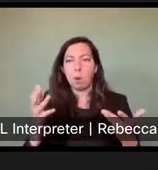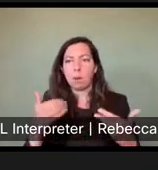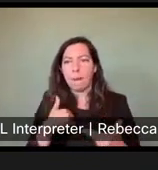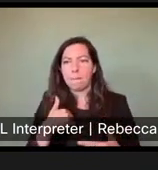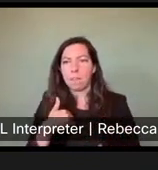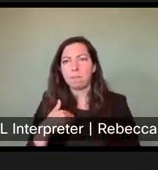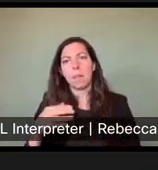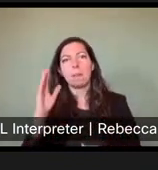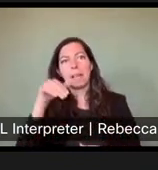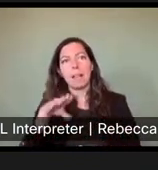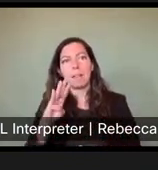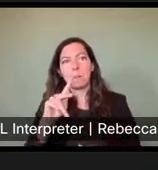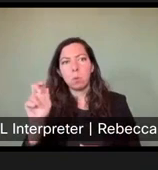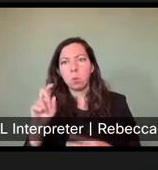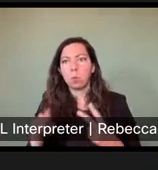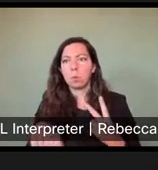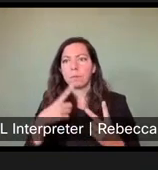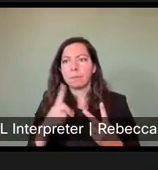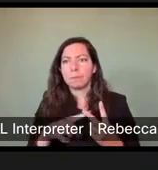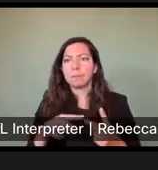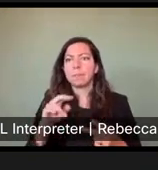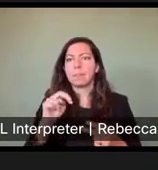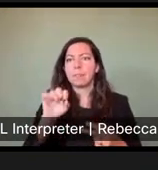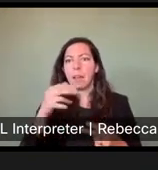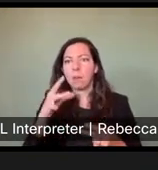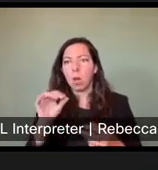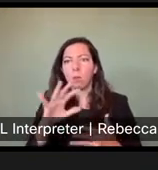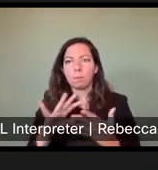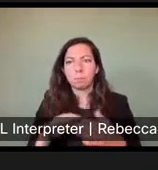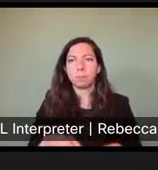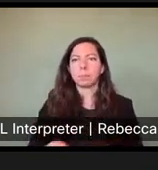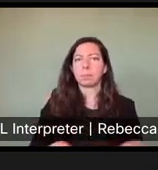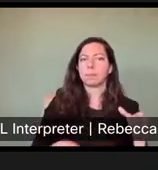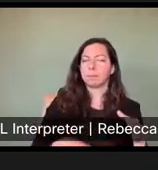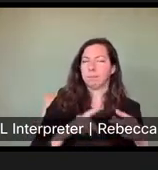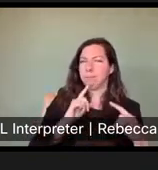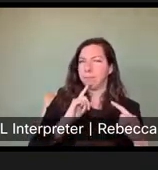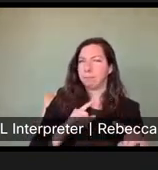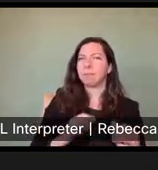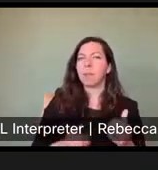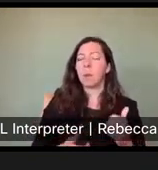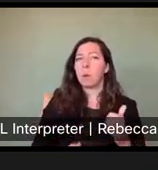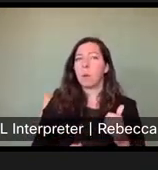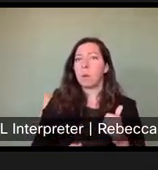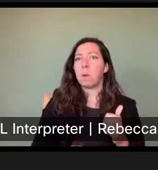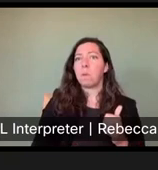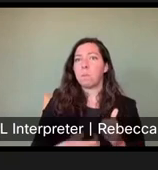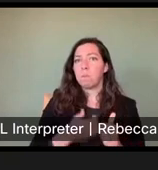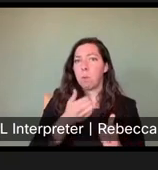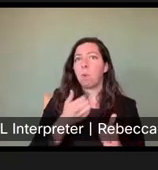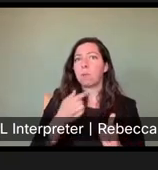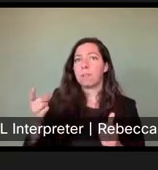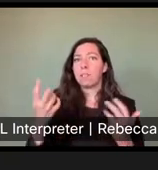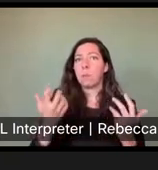yeah, so, you know, much of this structure will remain in its application as it is currently applied. Um, so, uh,